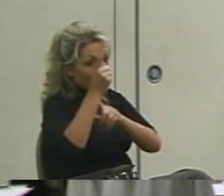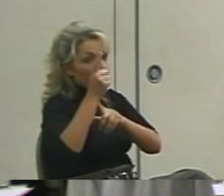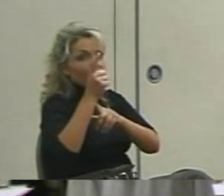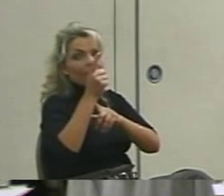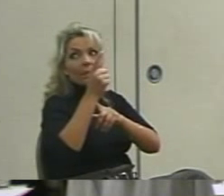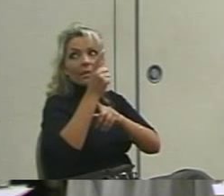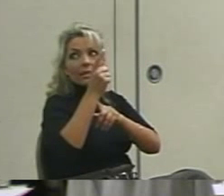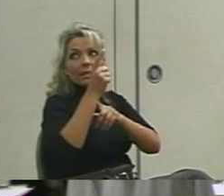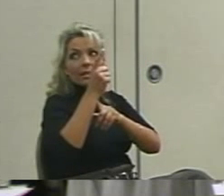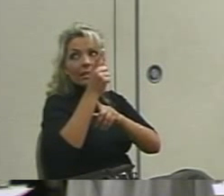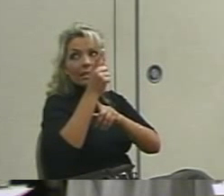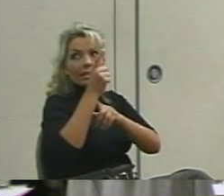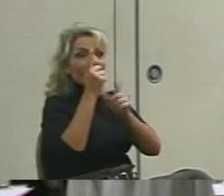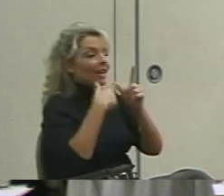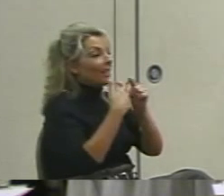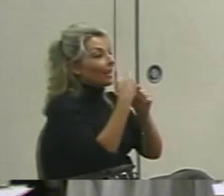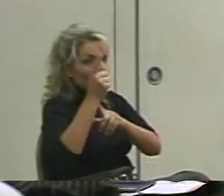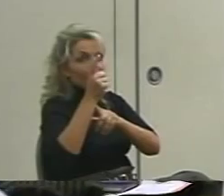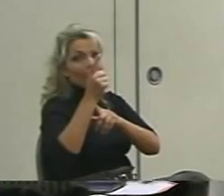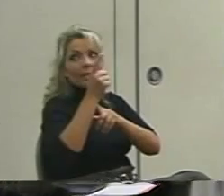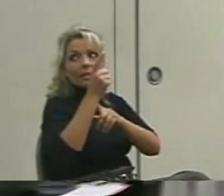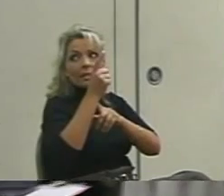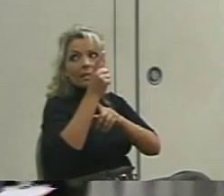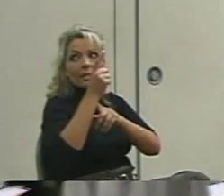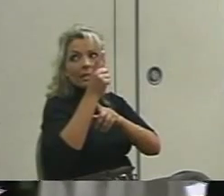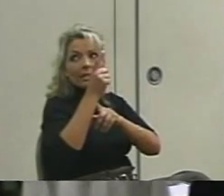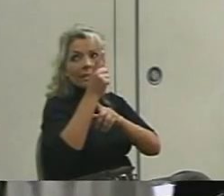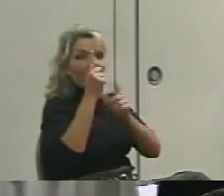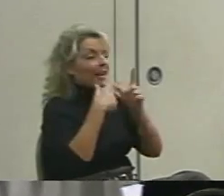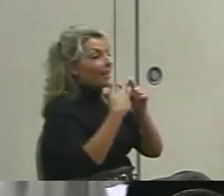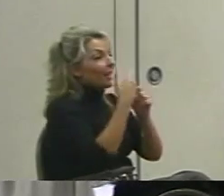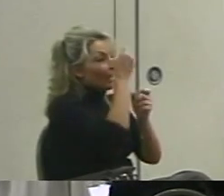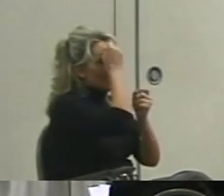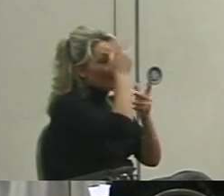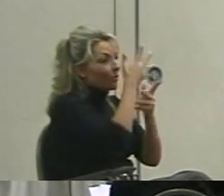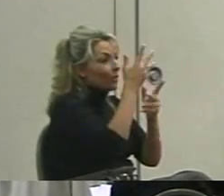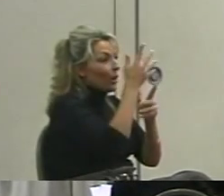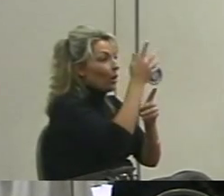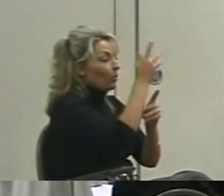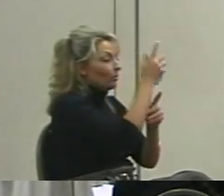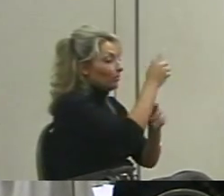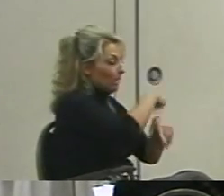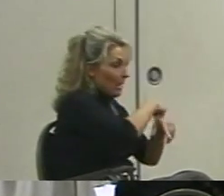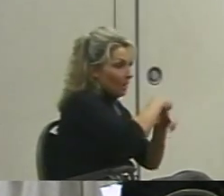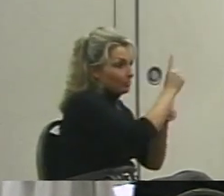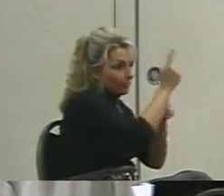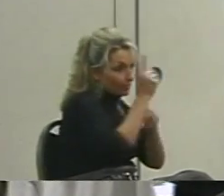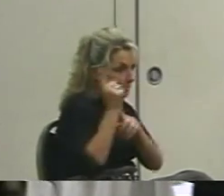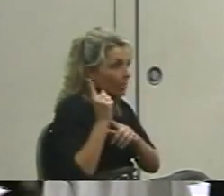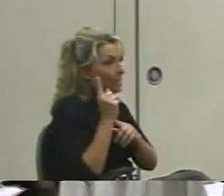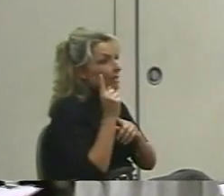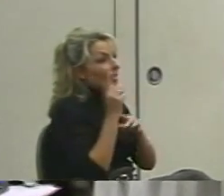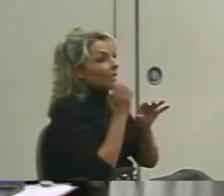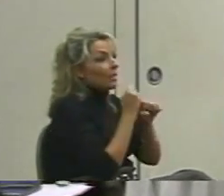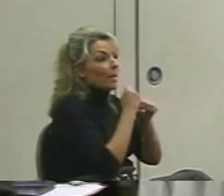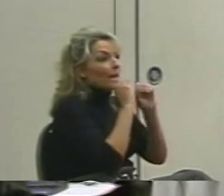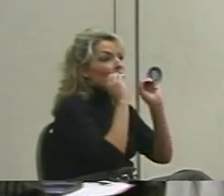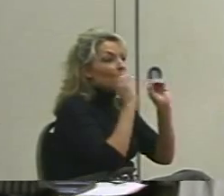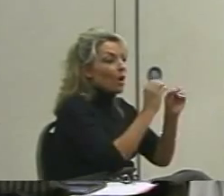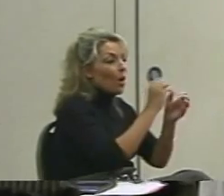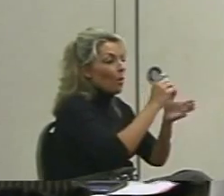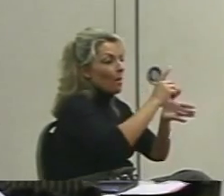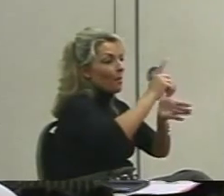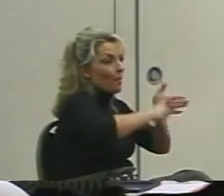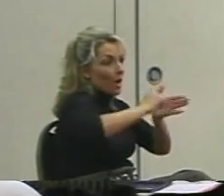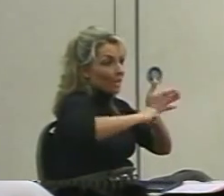signal them the time every one minute. You're to make no marks on your paper